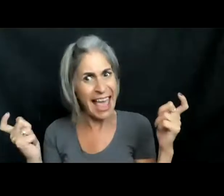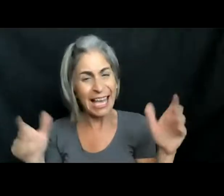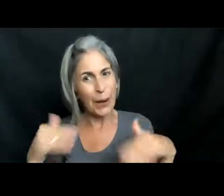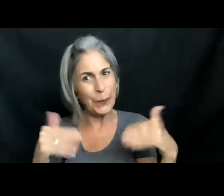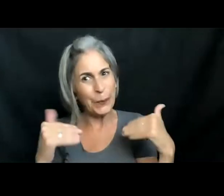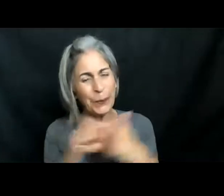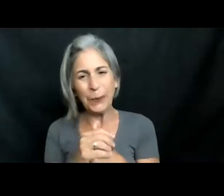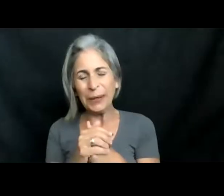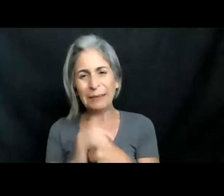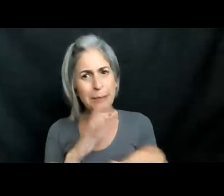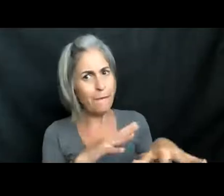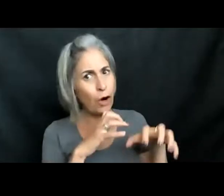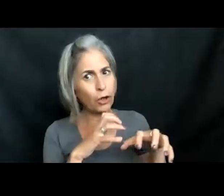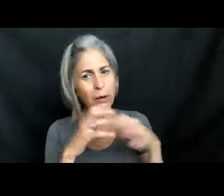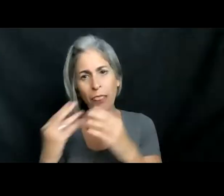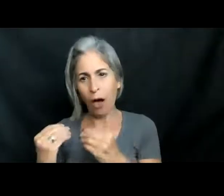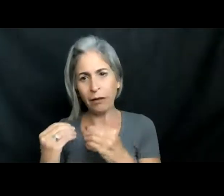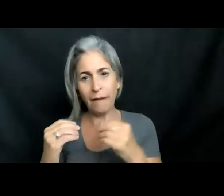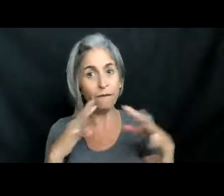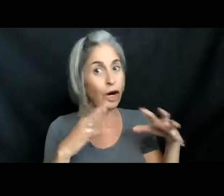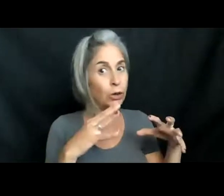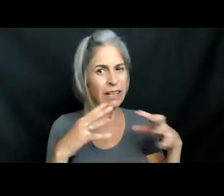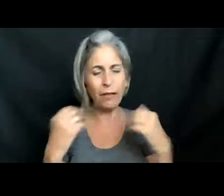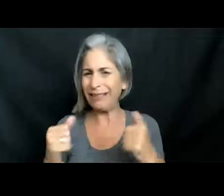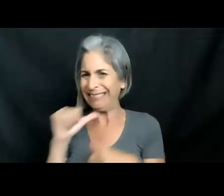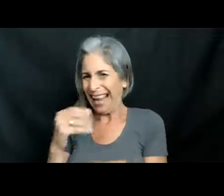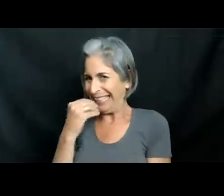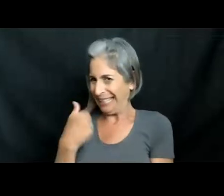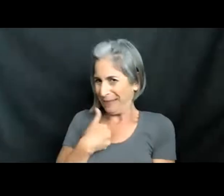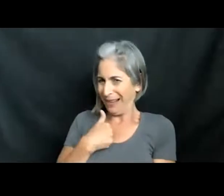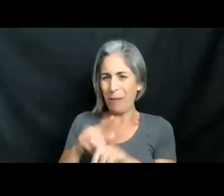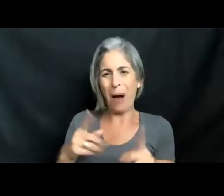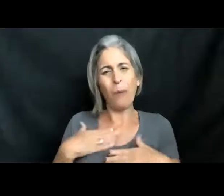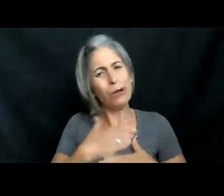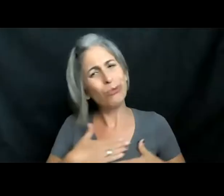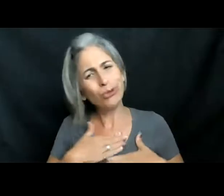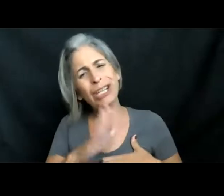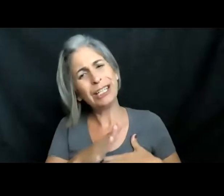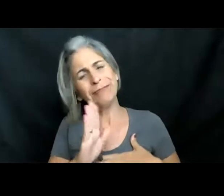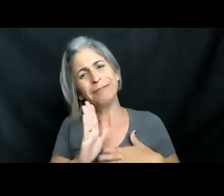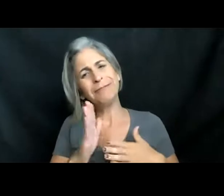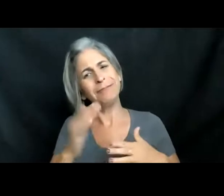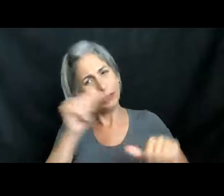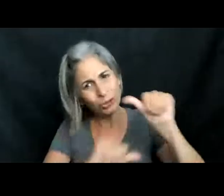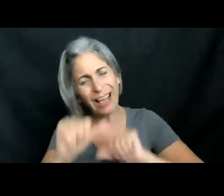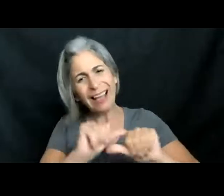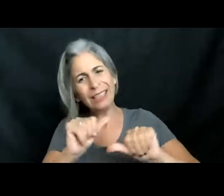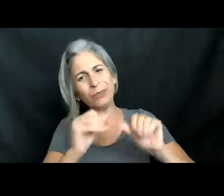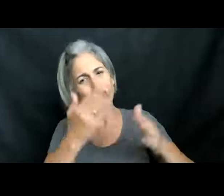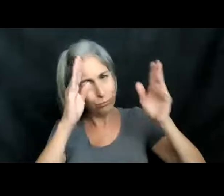frozen and thawed so many times that I personally won't eat him. But we do appreciate his contribution to science. can see,